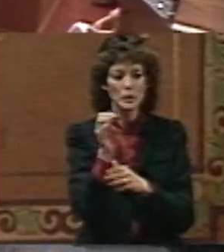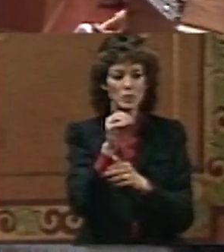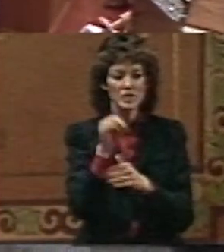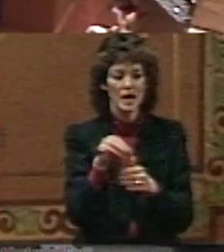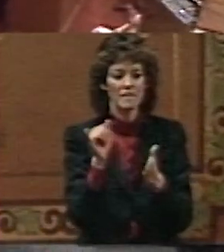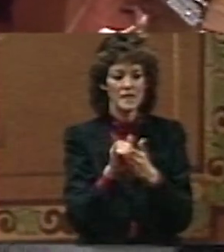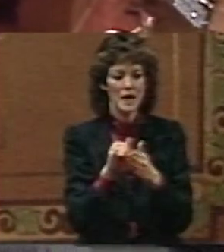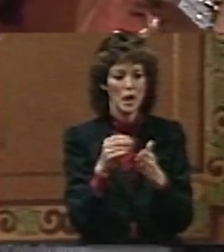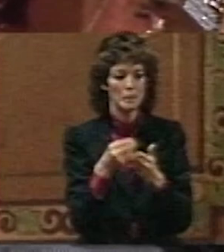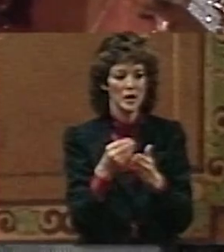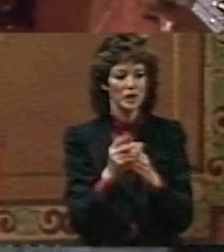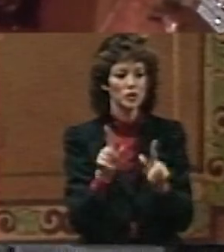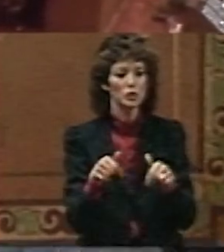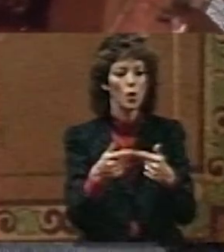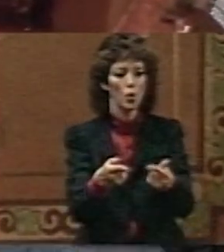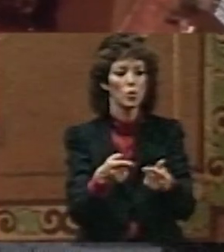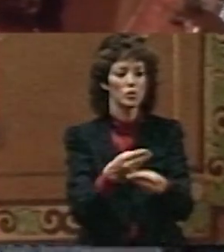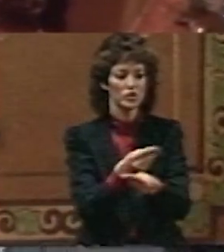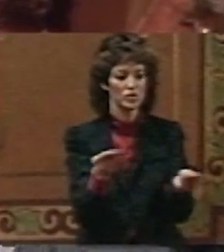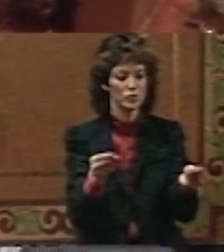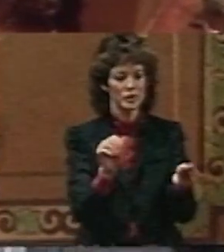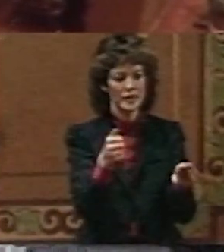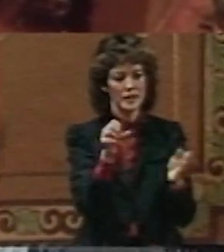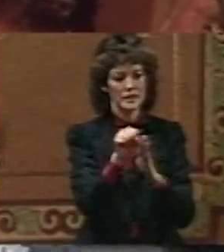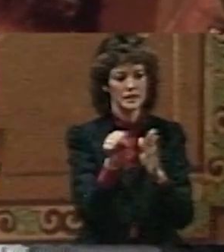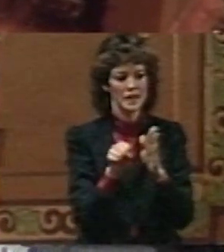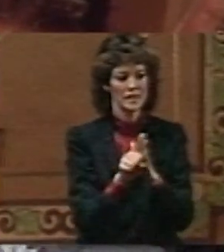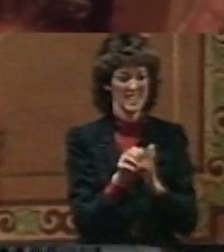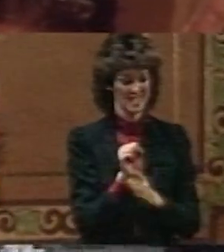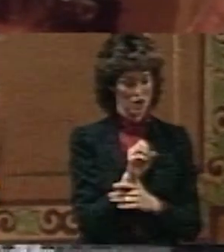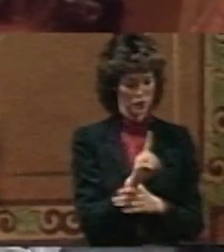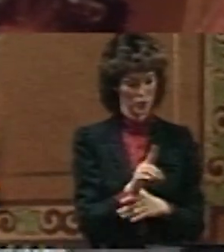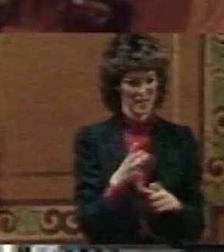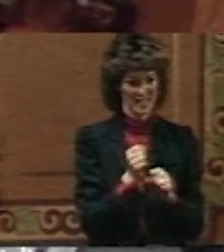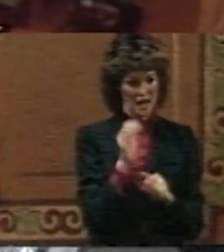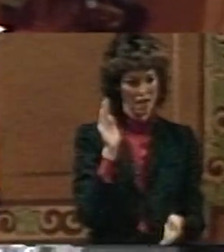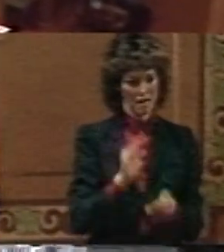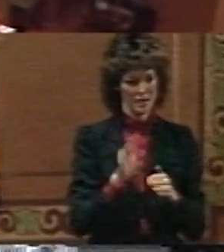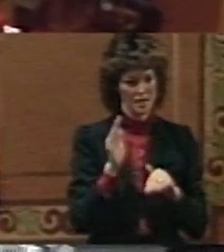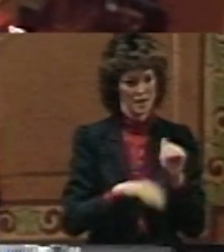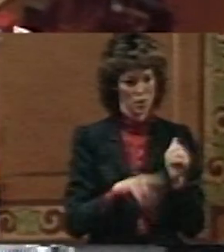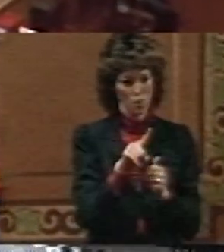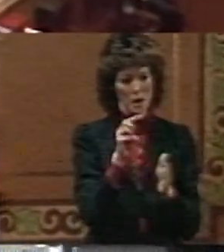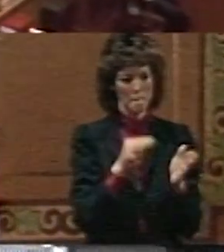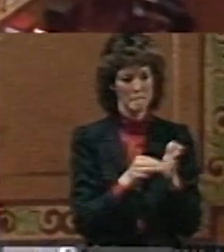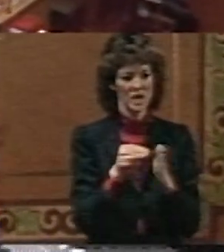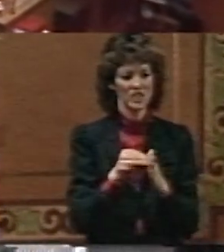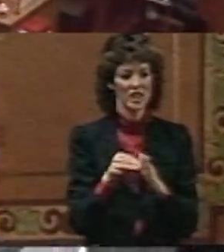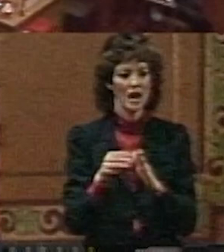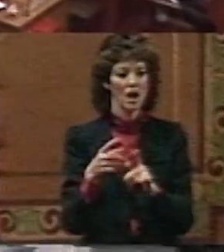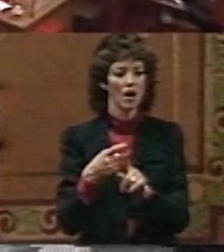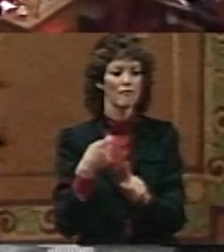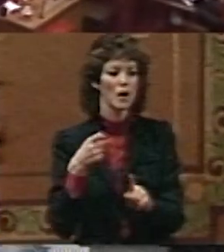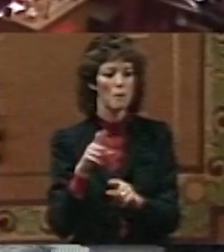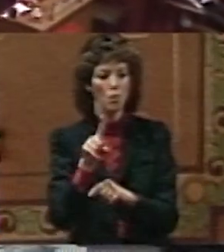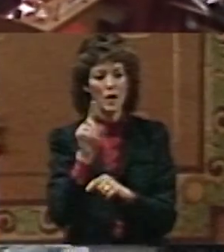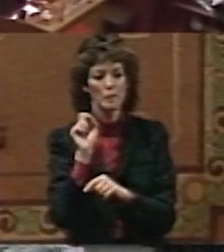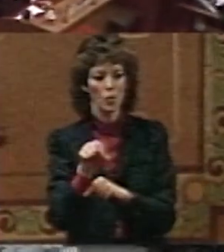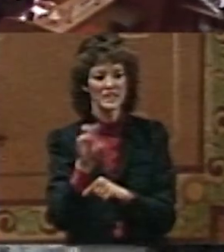money goes to 10 states. South Dakota gets less than a million out of 1.7 billion,